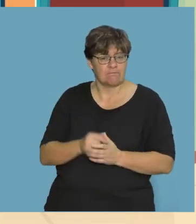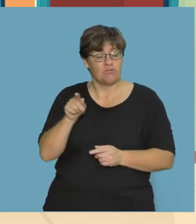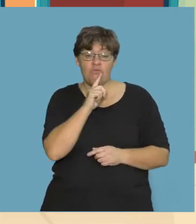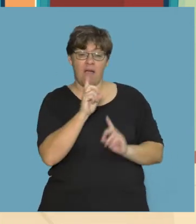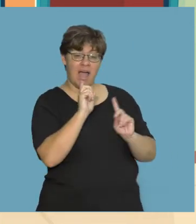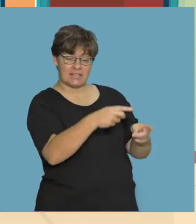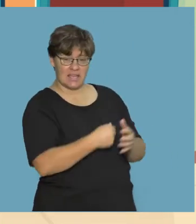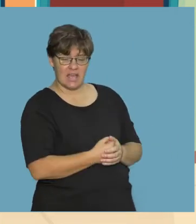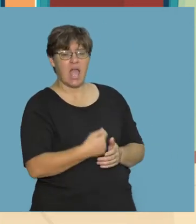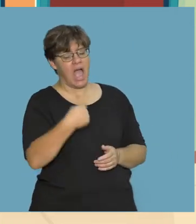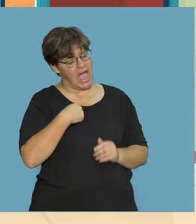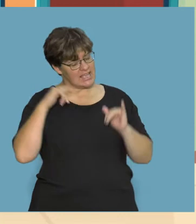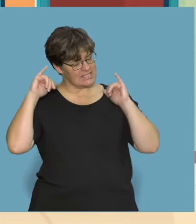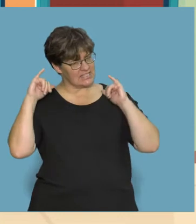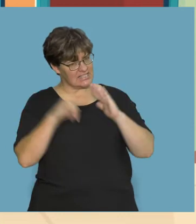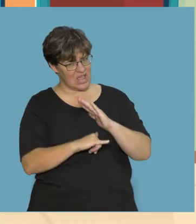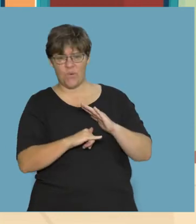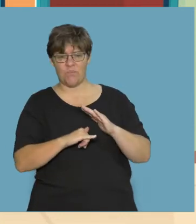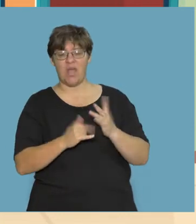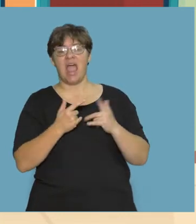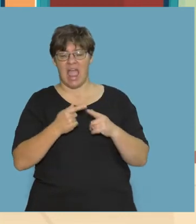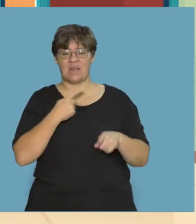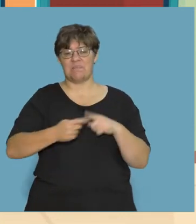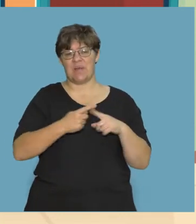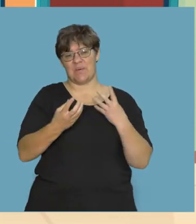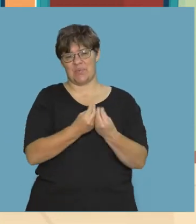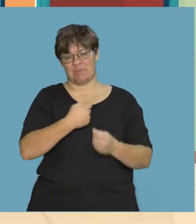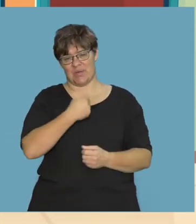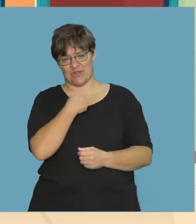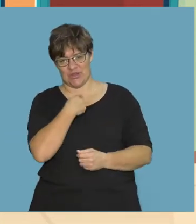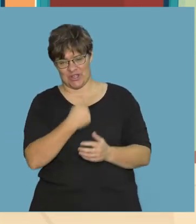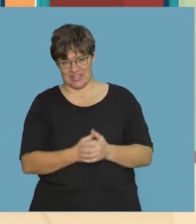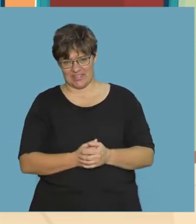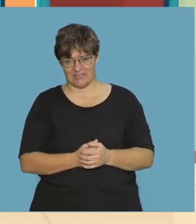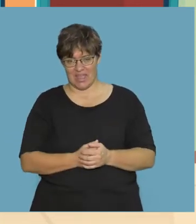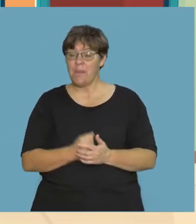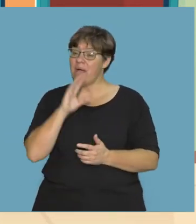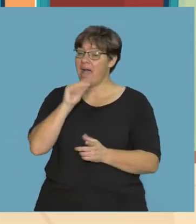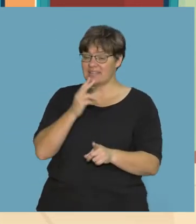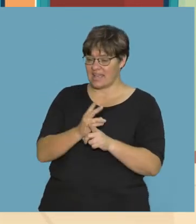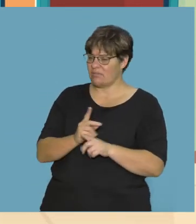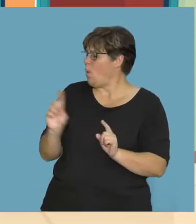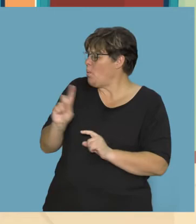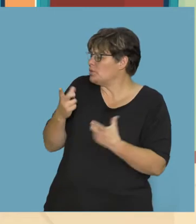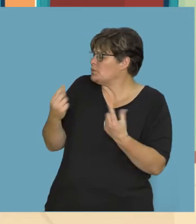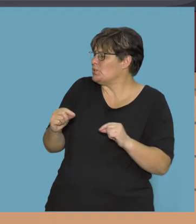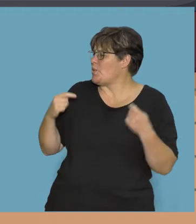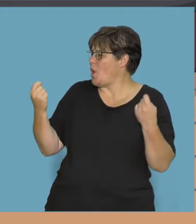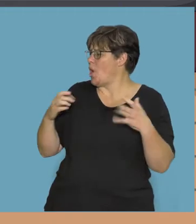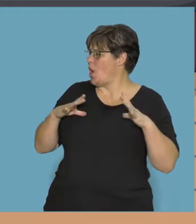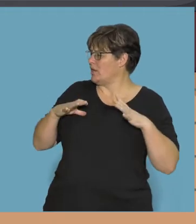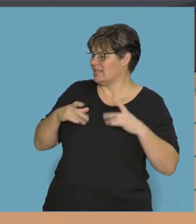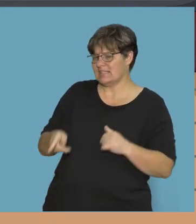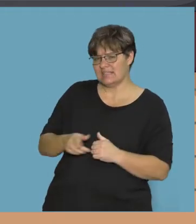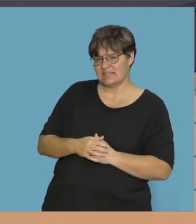You answer, I stayed at home and played with my dog. Let me ask you again. What did you